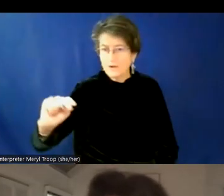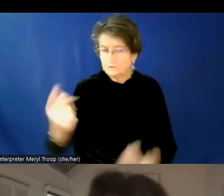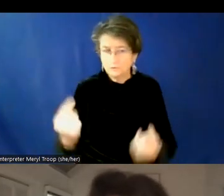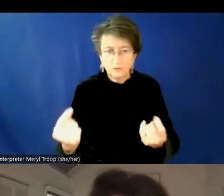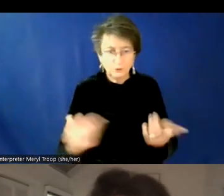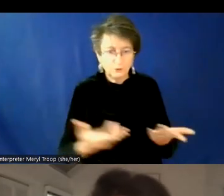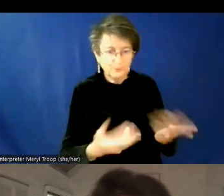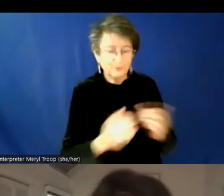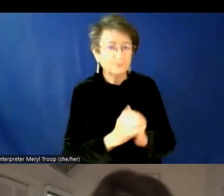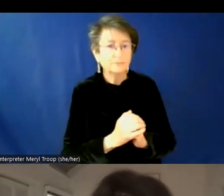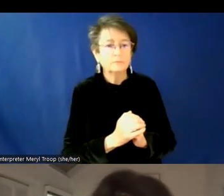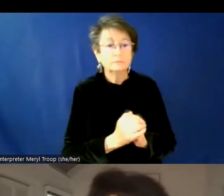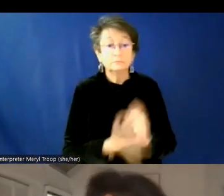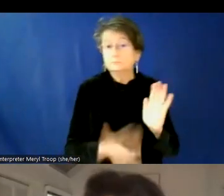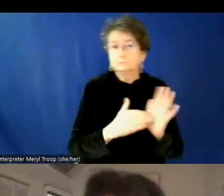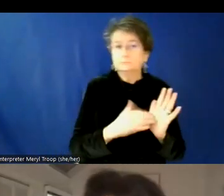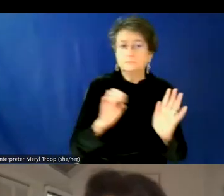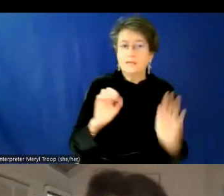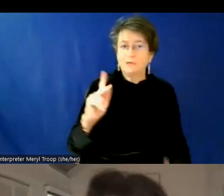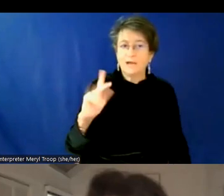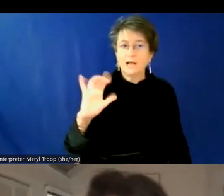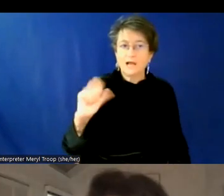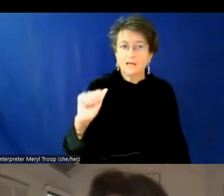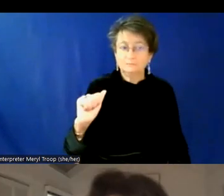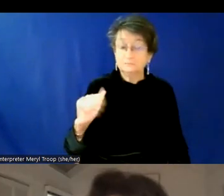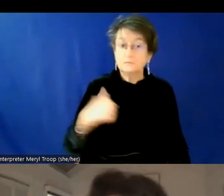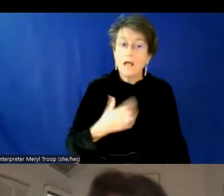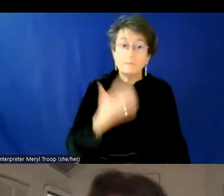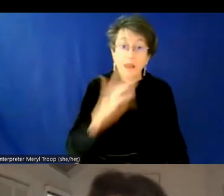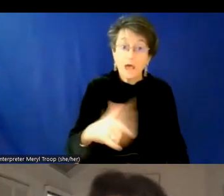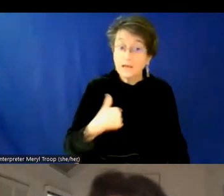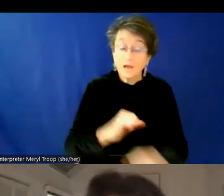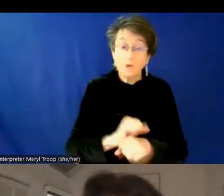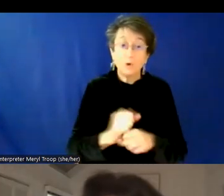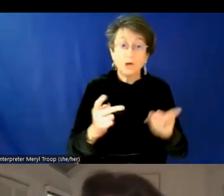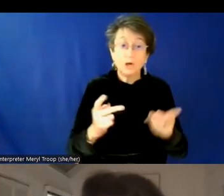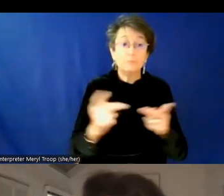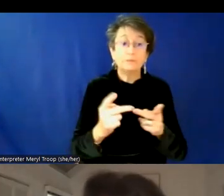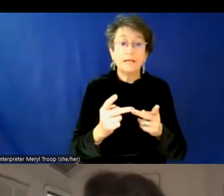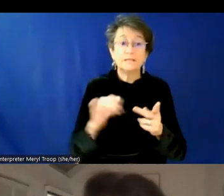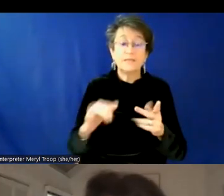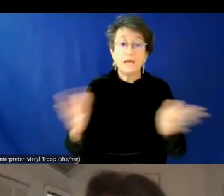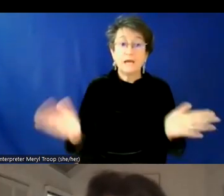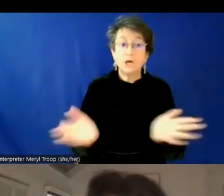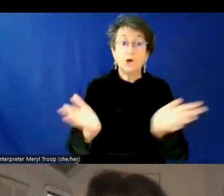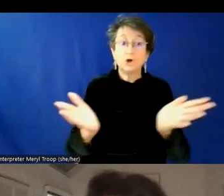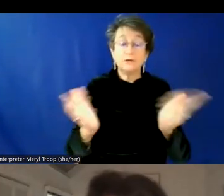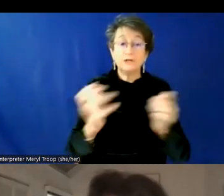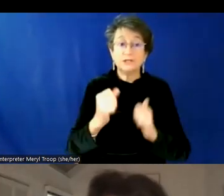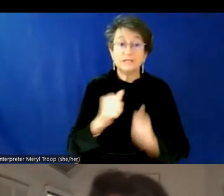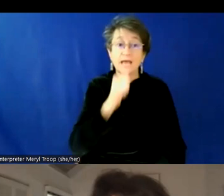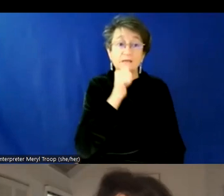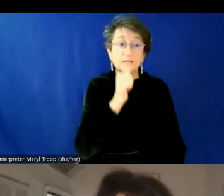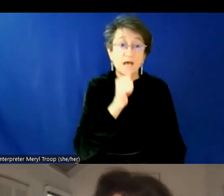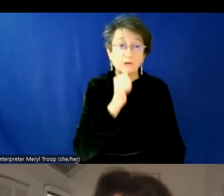mean, again, I think, uh, I'm very fortunate to work in a place that, uh, encourages and tolerates